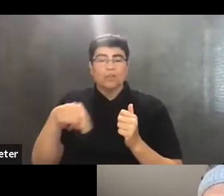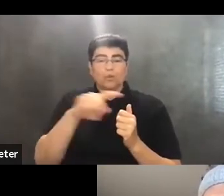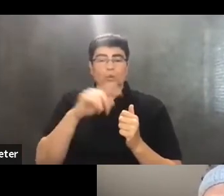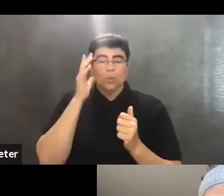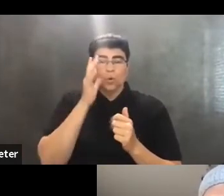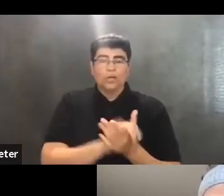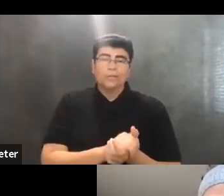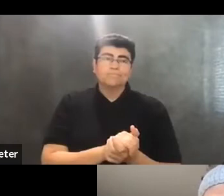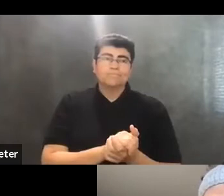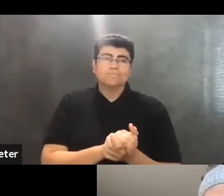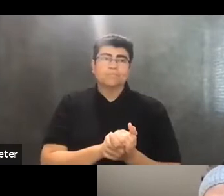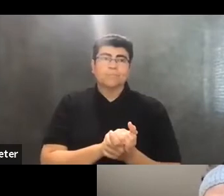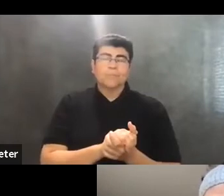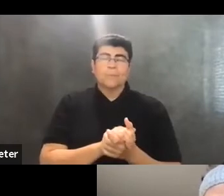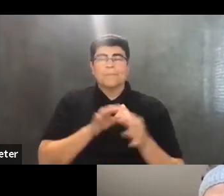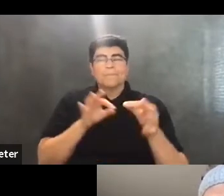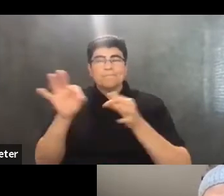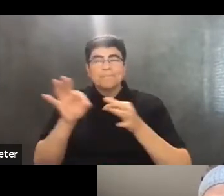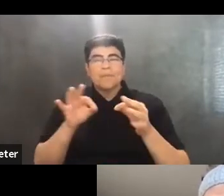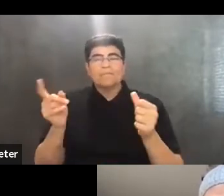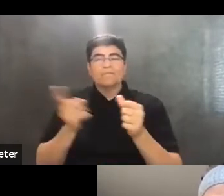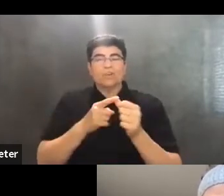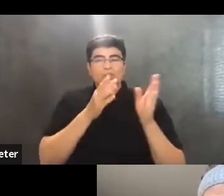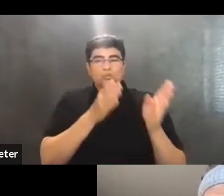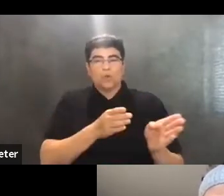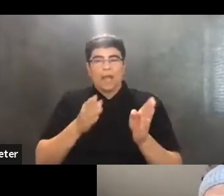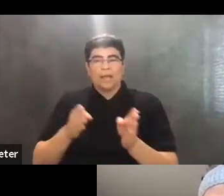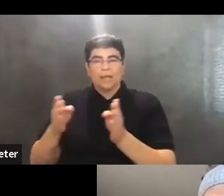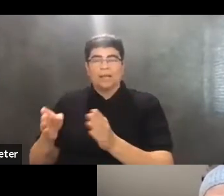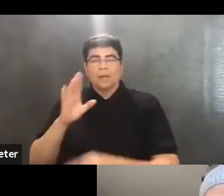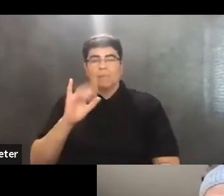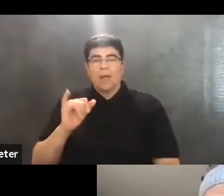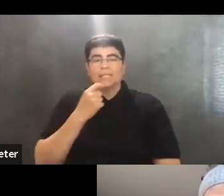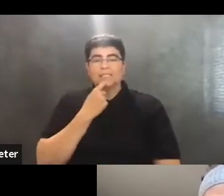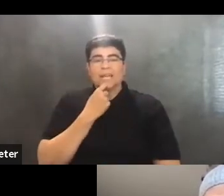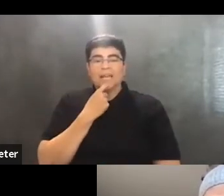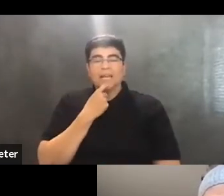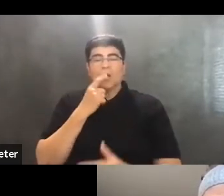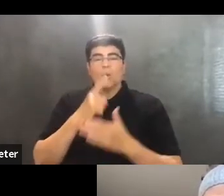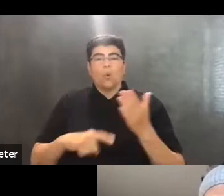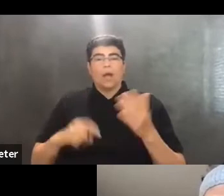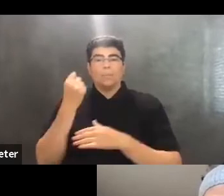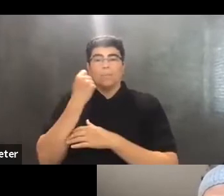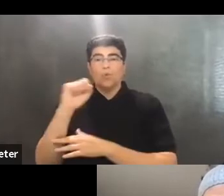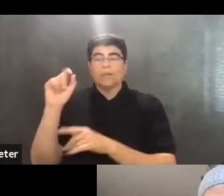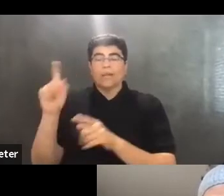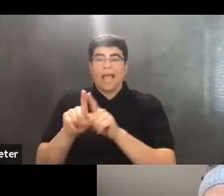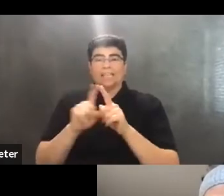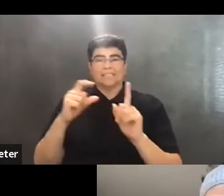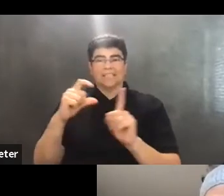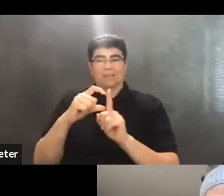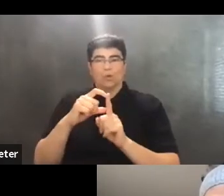lay down the first track, so to speak, by saying what movement as a kind of keyword